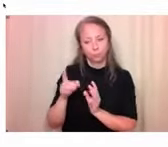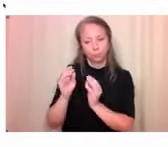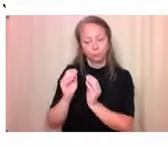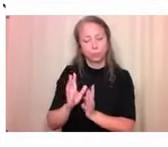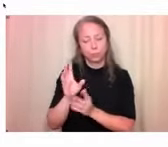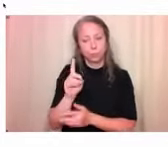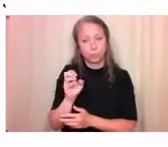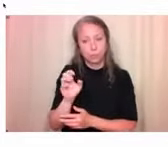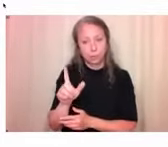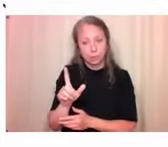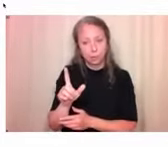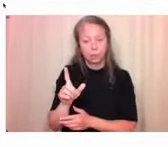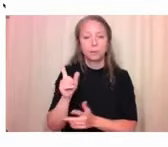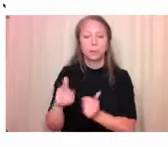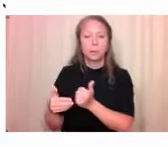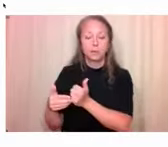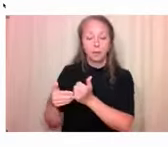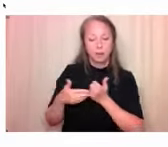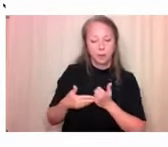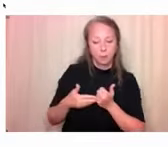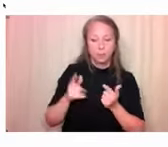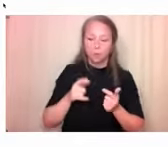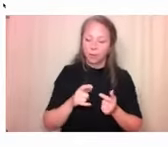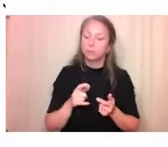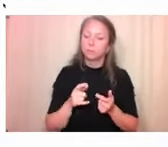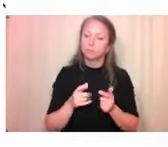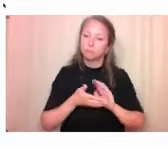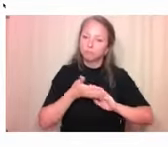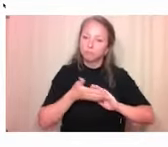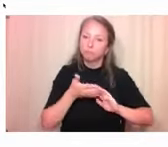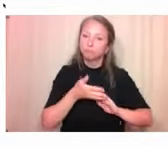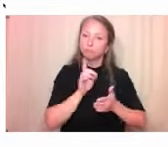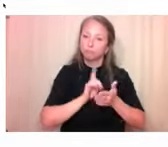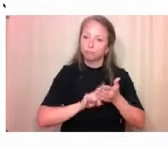PEACH as a research group, and is PEACH's lead researcher.